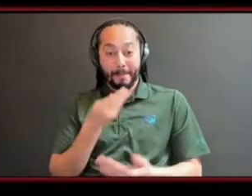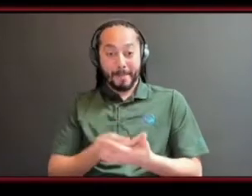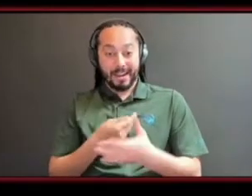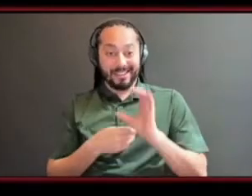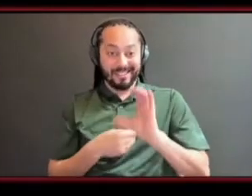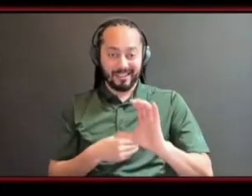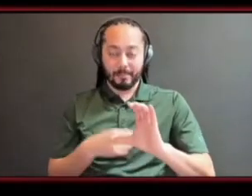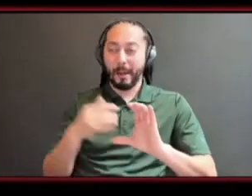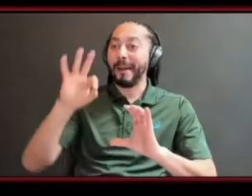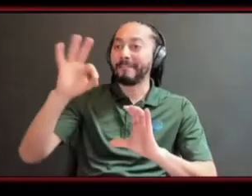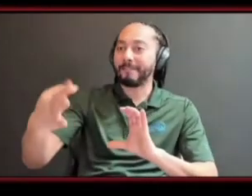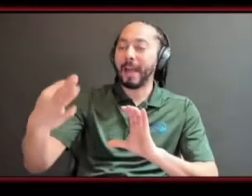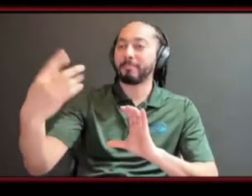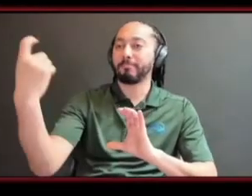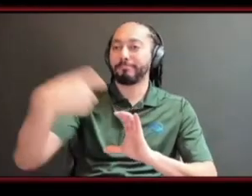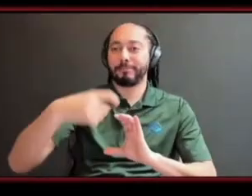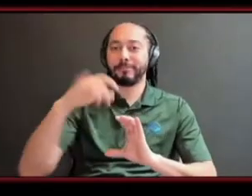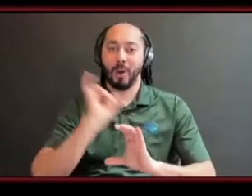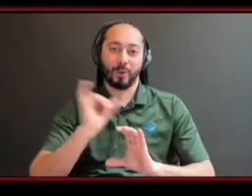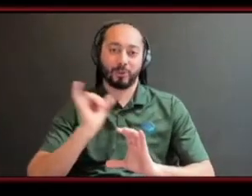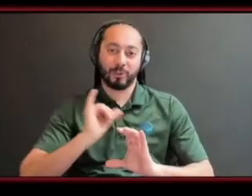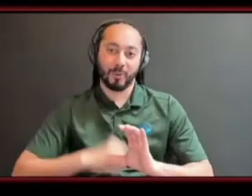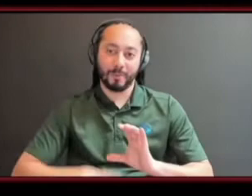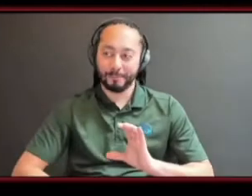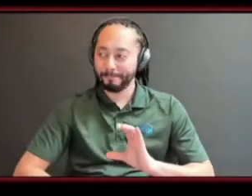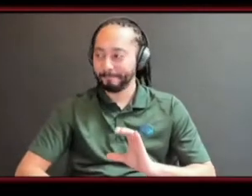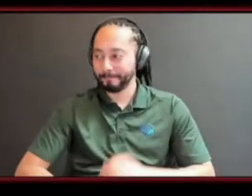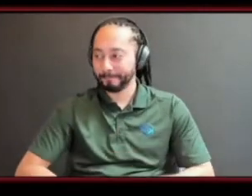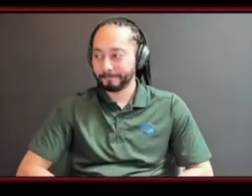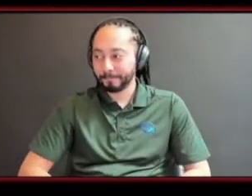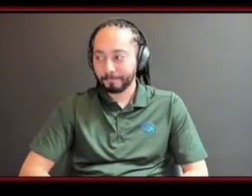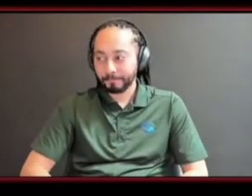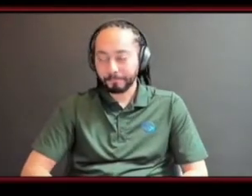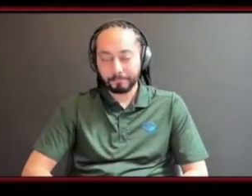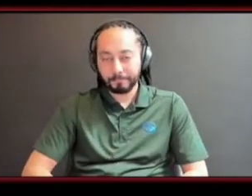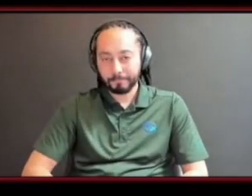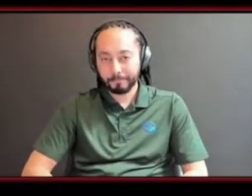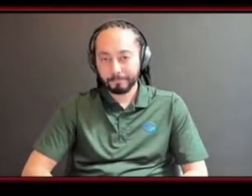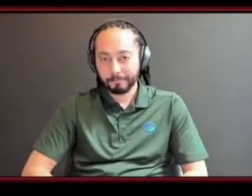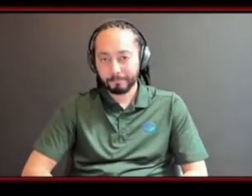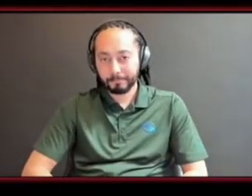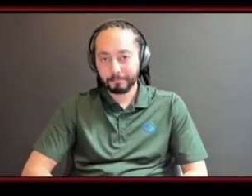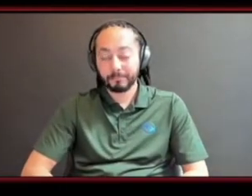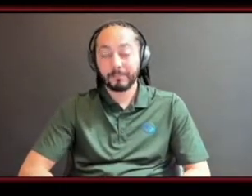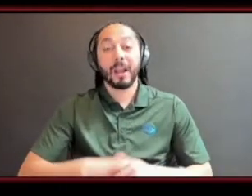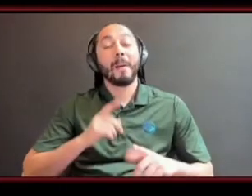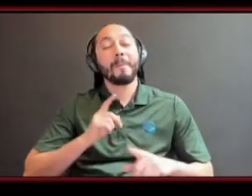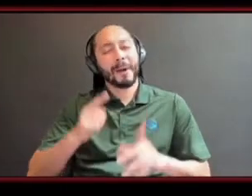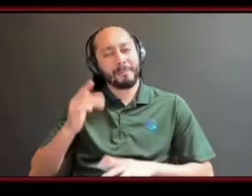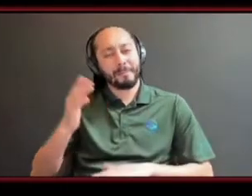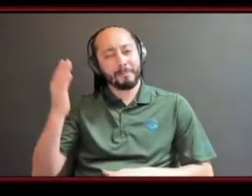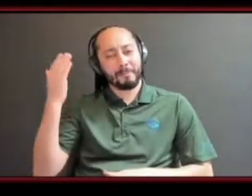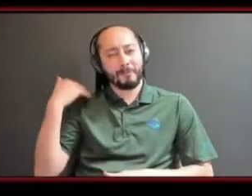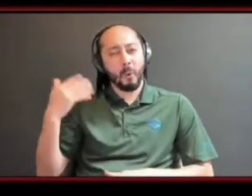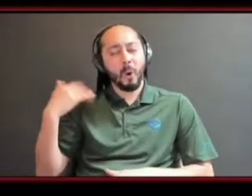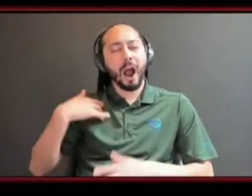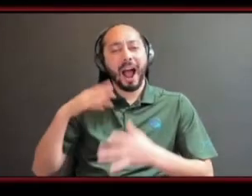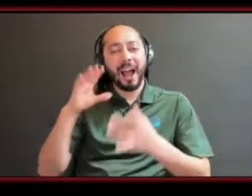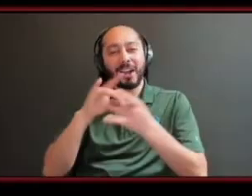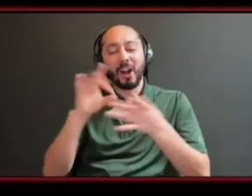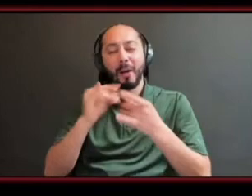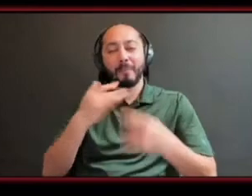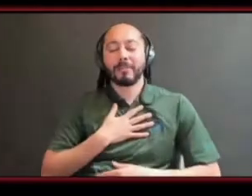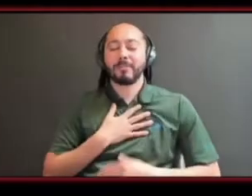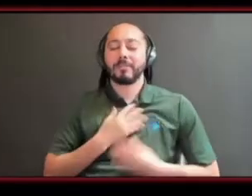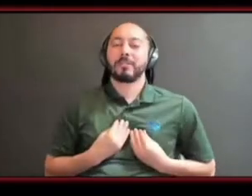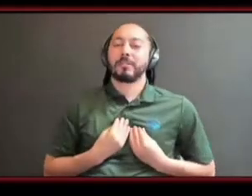but when i talk about being blessed to see students fly i realized that some of those flight wings they